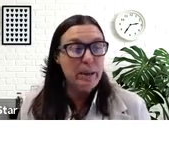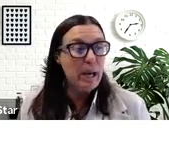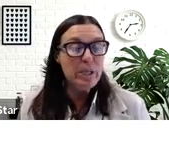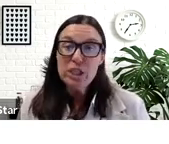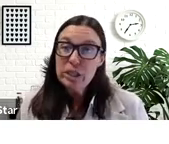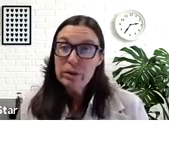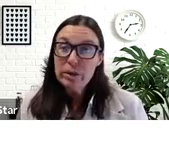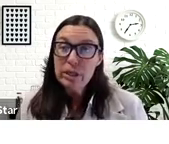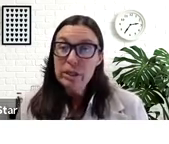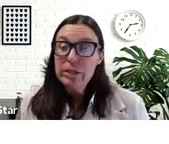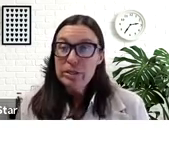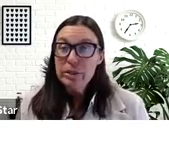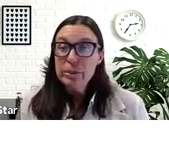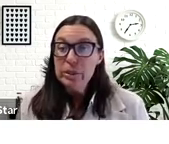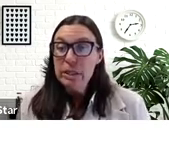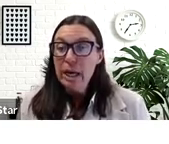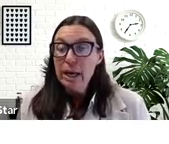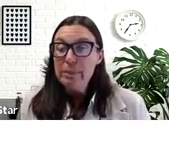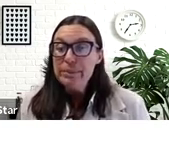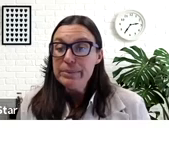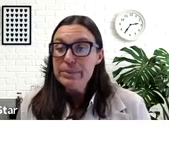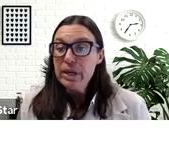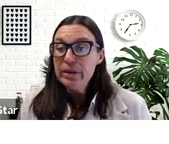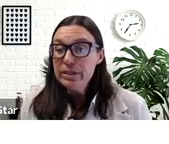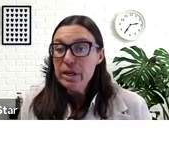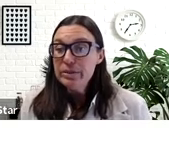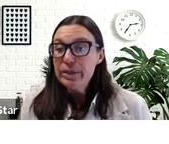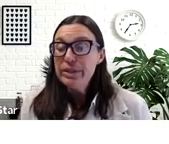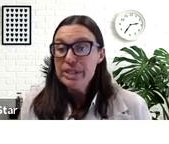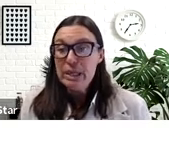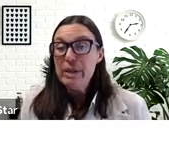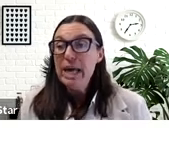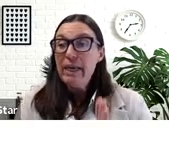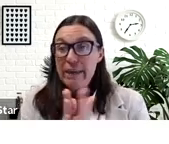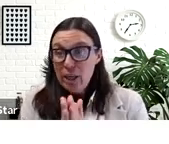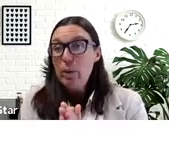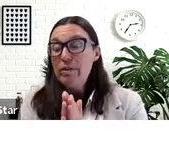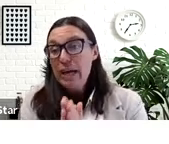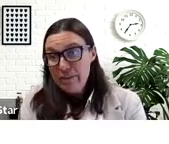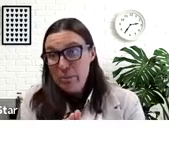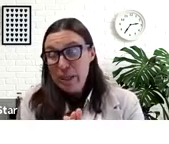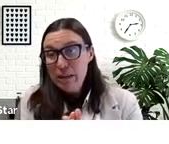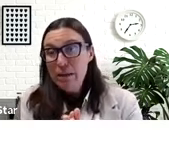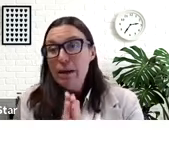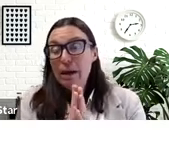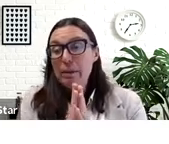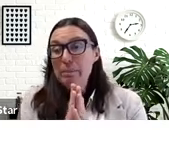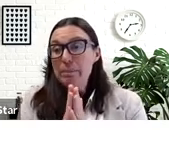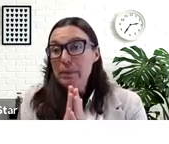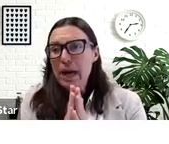I'm going to turn it over to, um, Dr. Ringo and her team. And thank you all for having me.